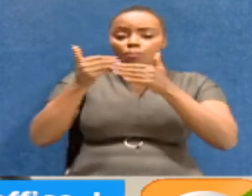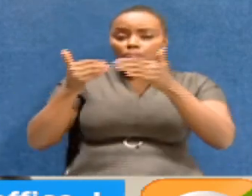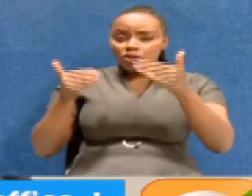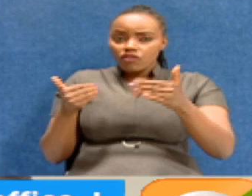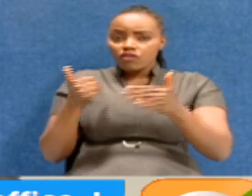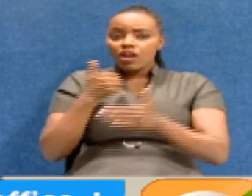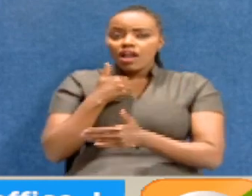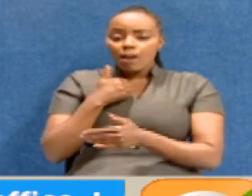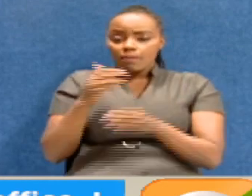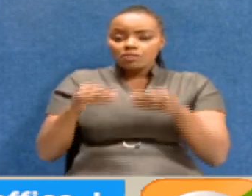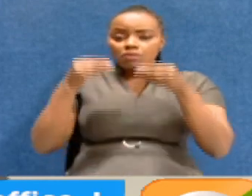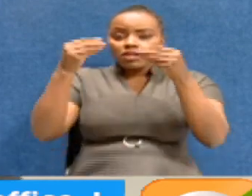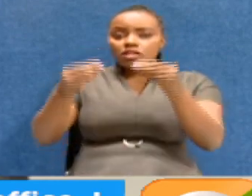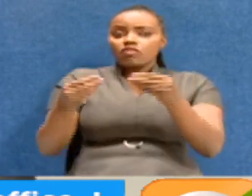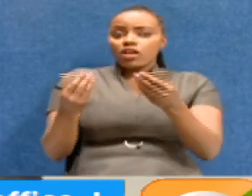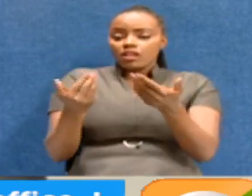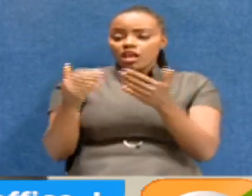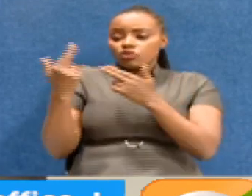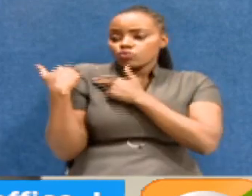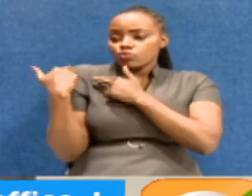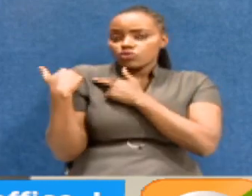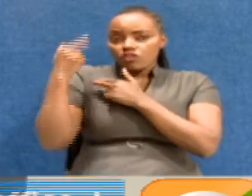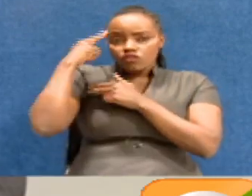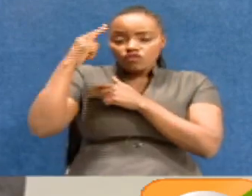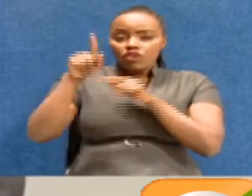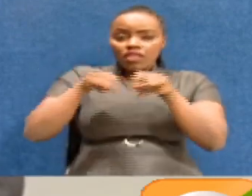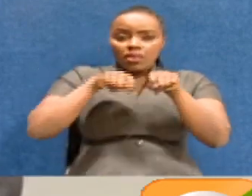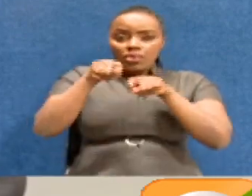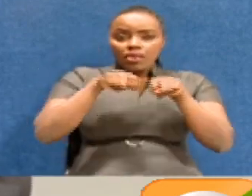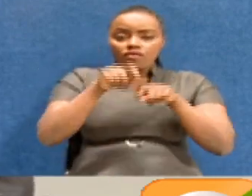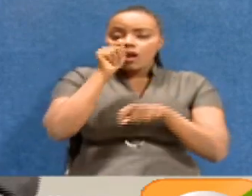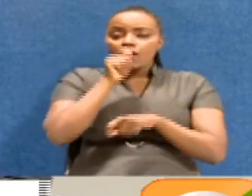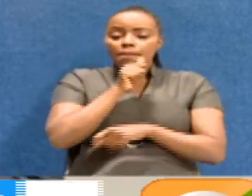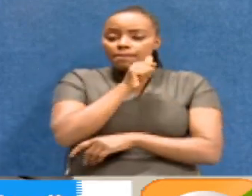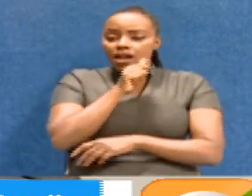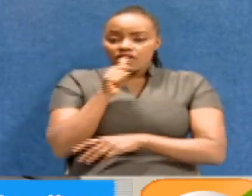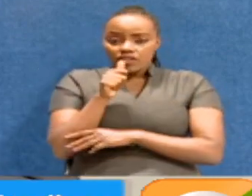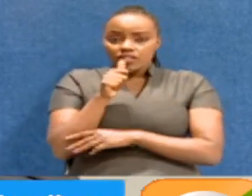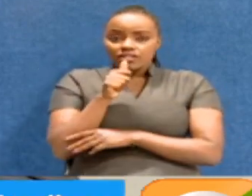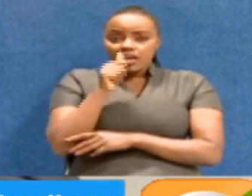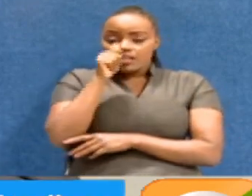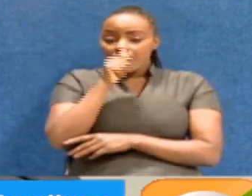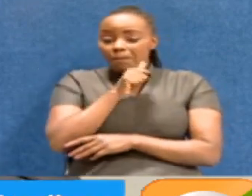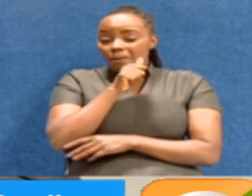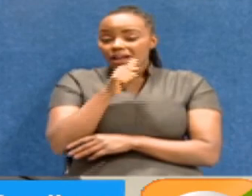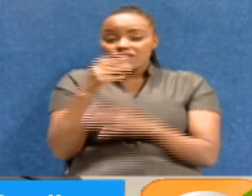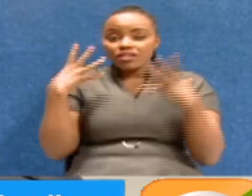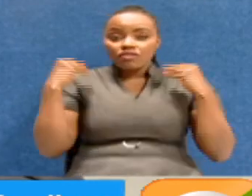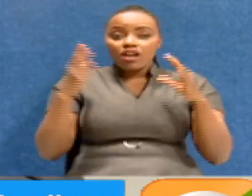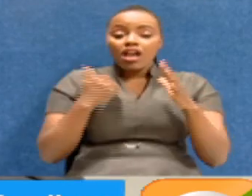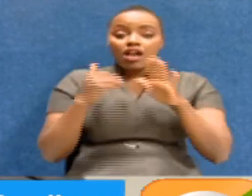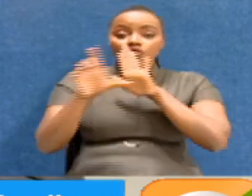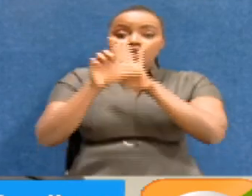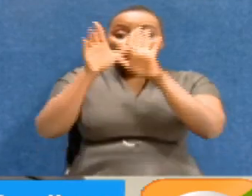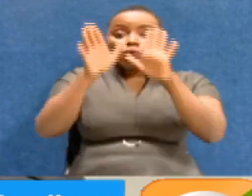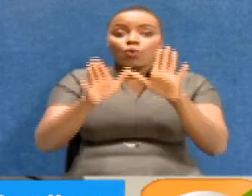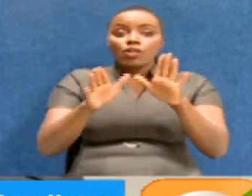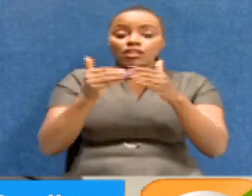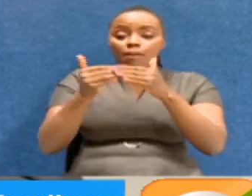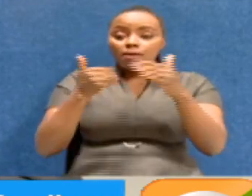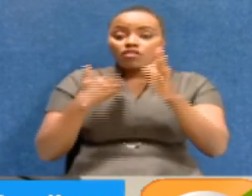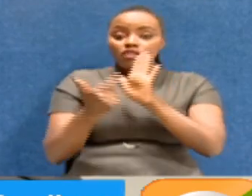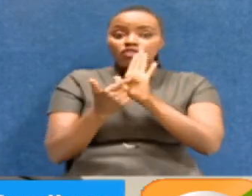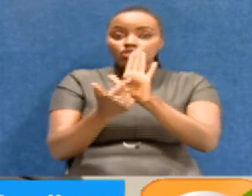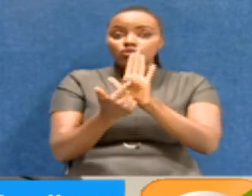given roles of administration. And even among private practitioners, you have lawyers who have